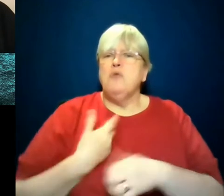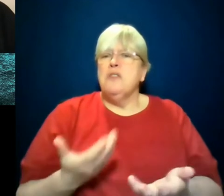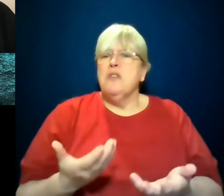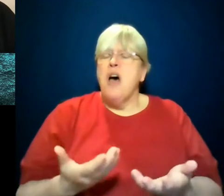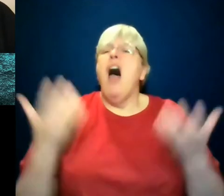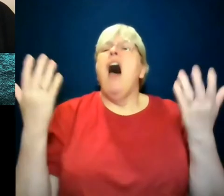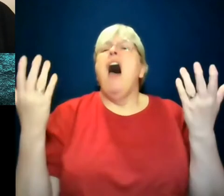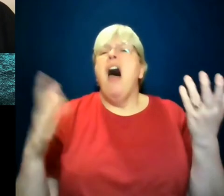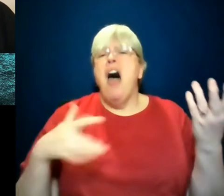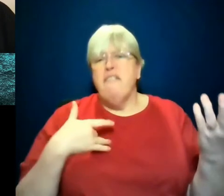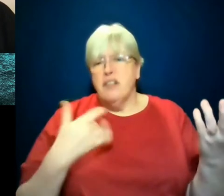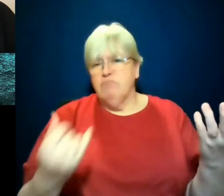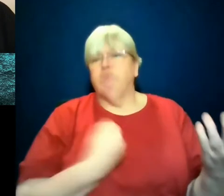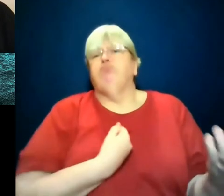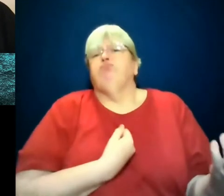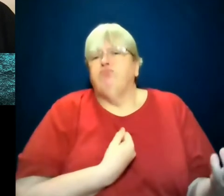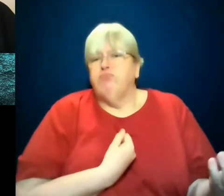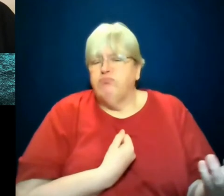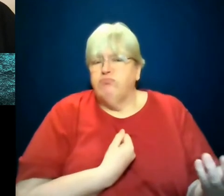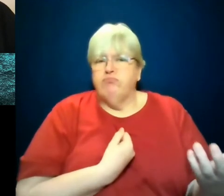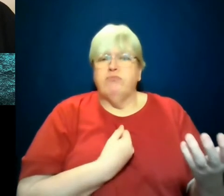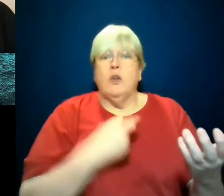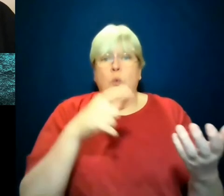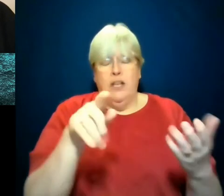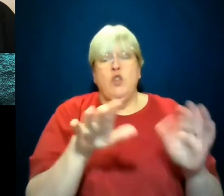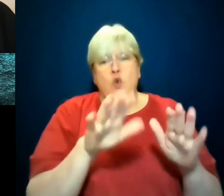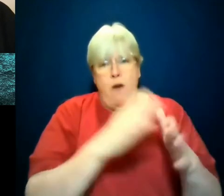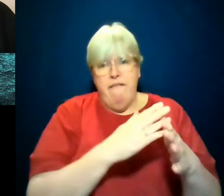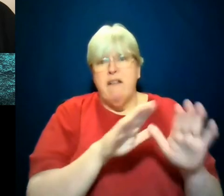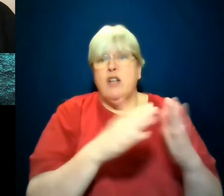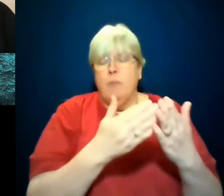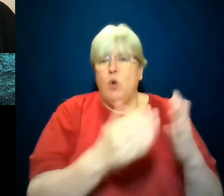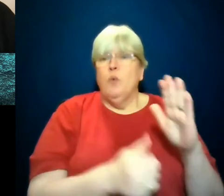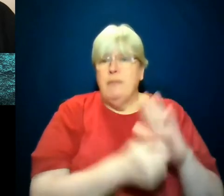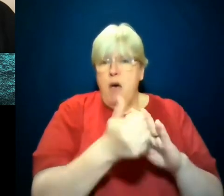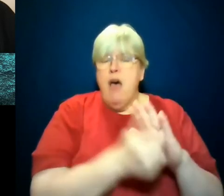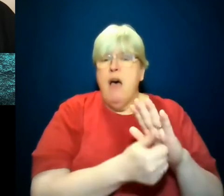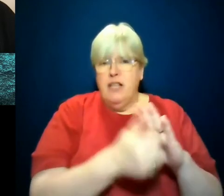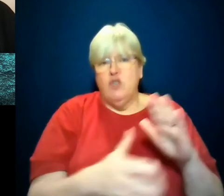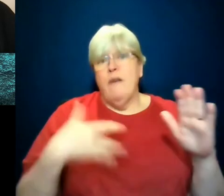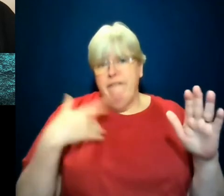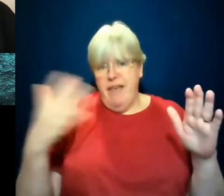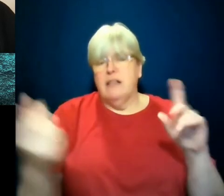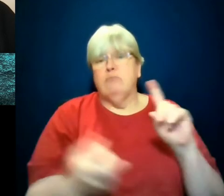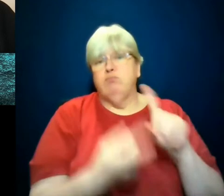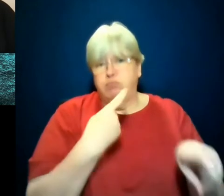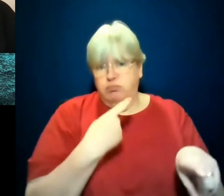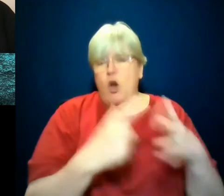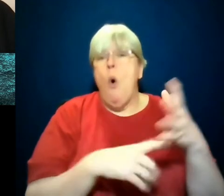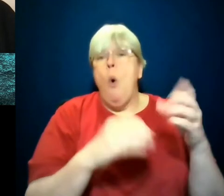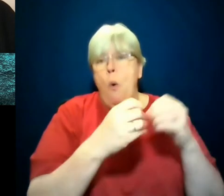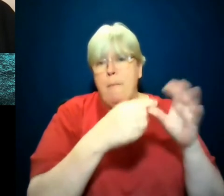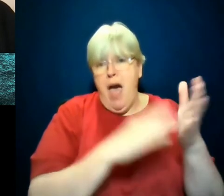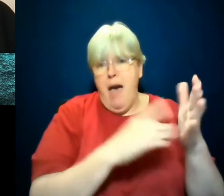published, you felt that quite a lot of that was a reaction to the Obama presidency. There was a point where